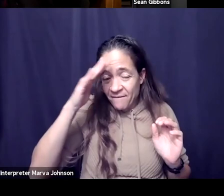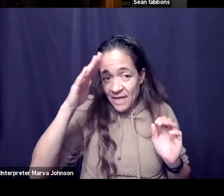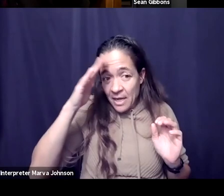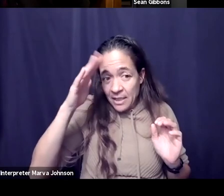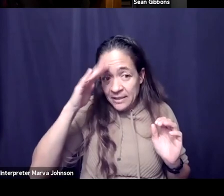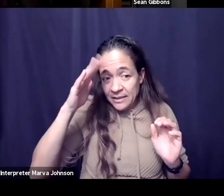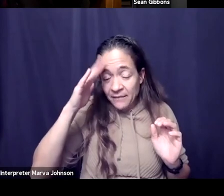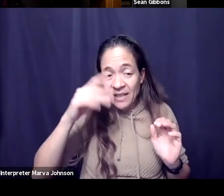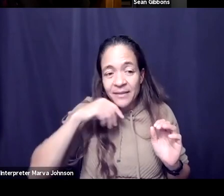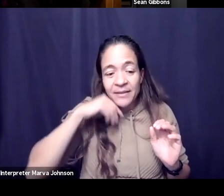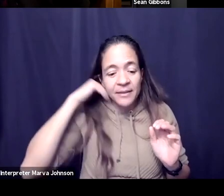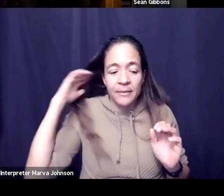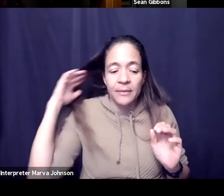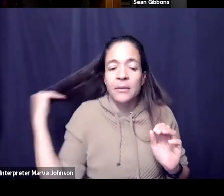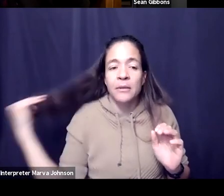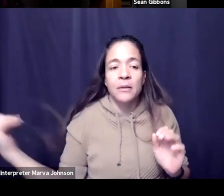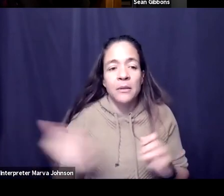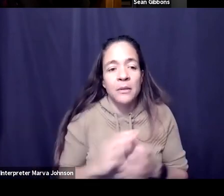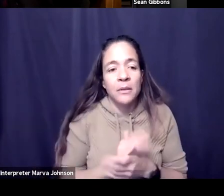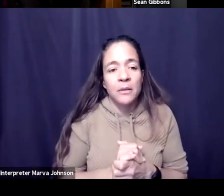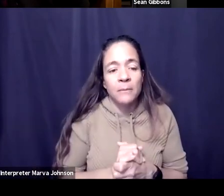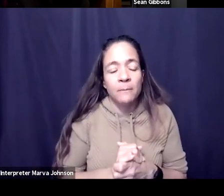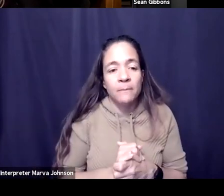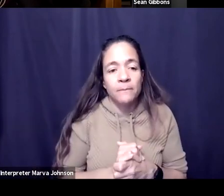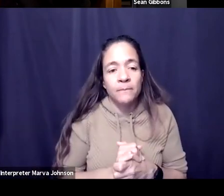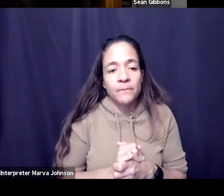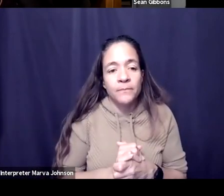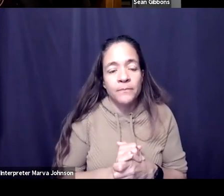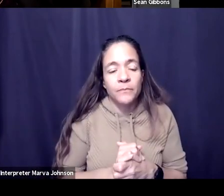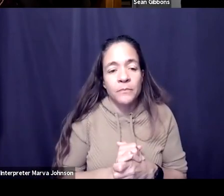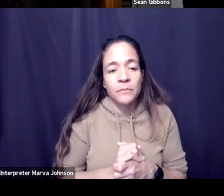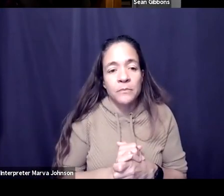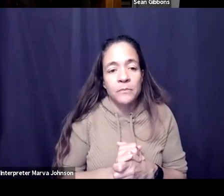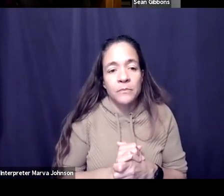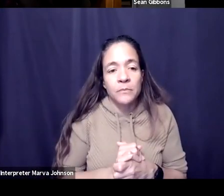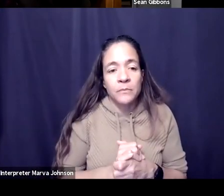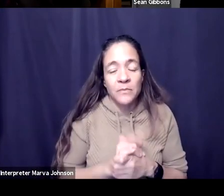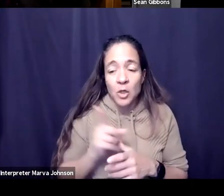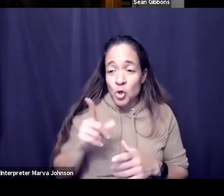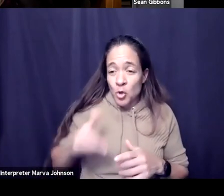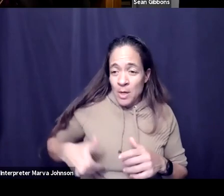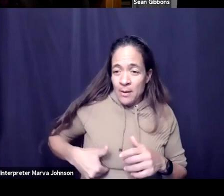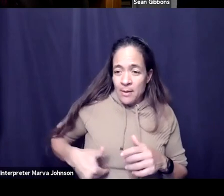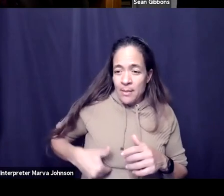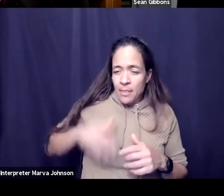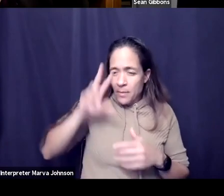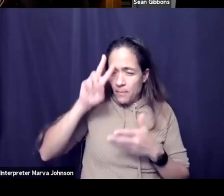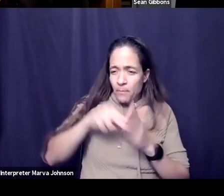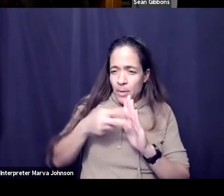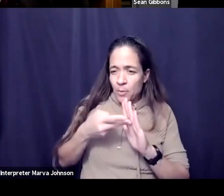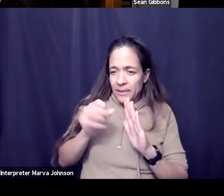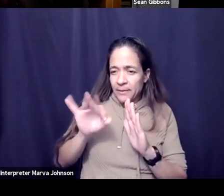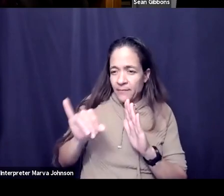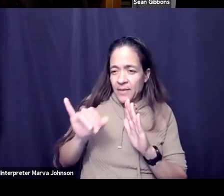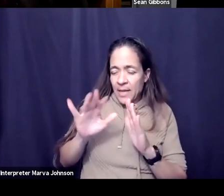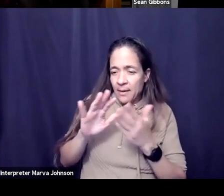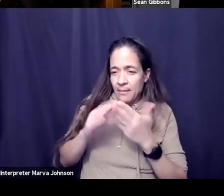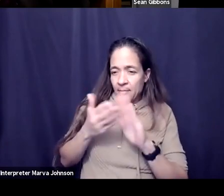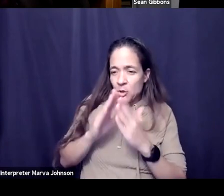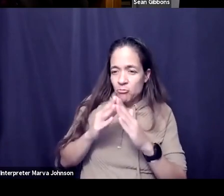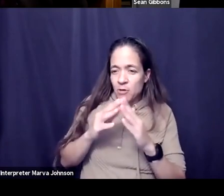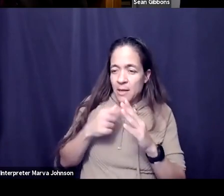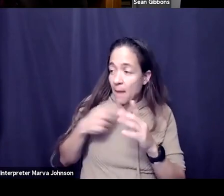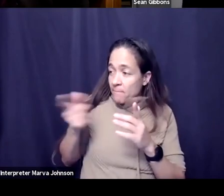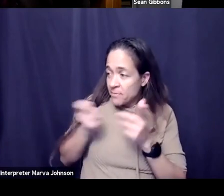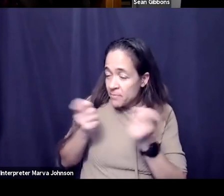uh that after you kind of have a hunch about the purpose of the community after you pinpoint your people